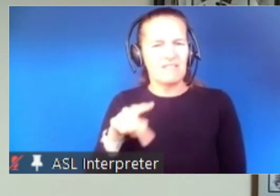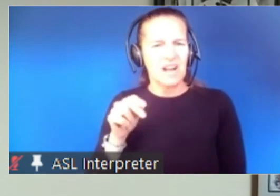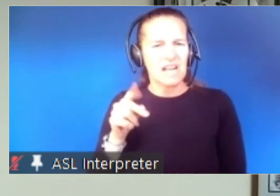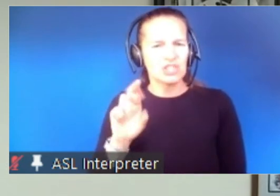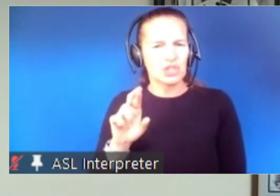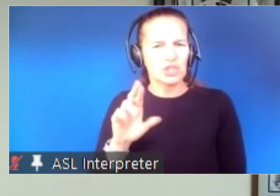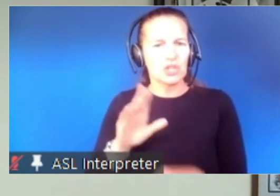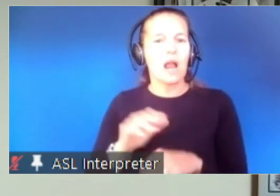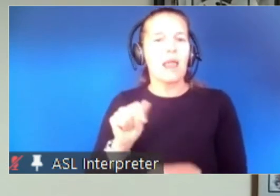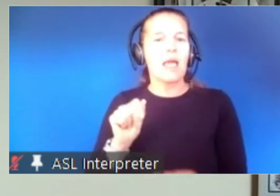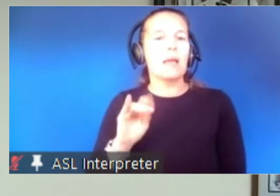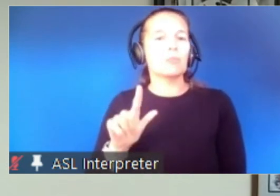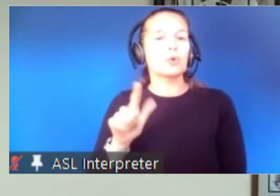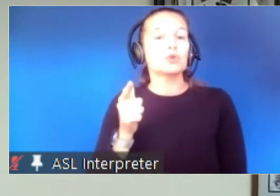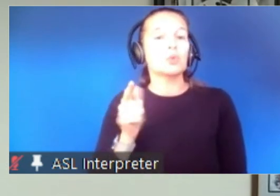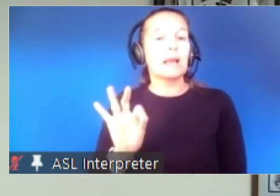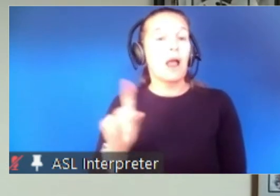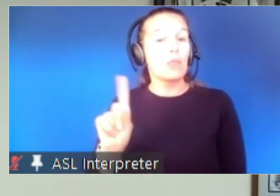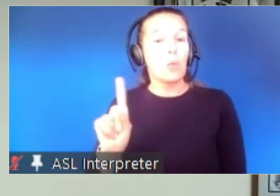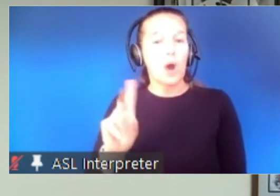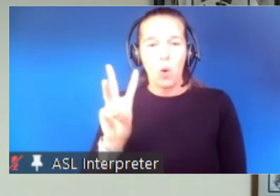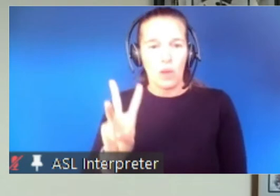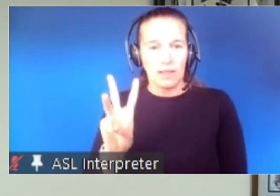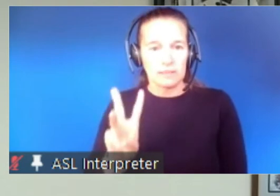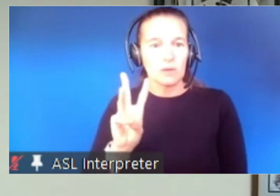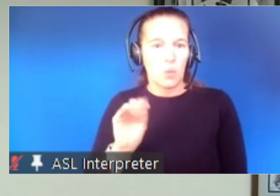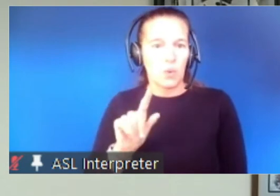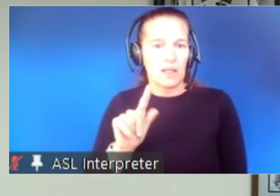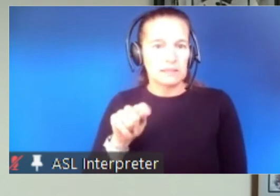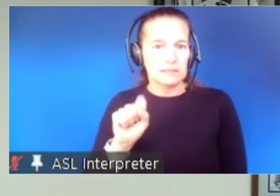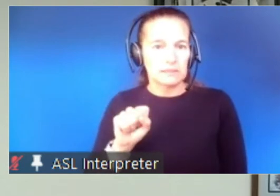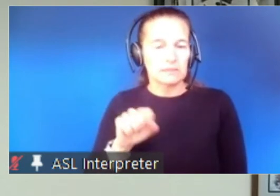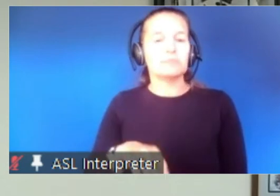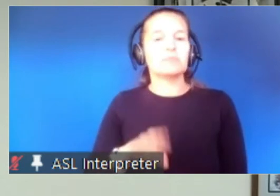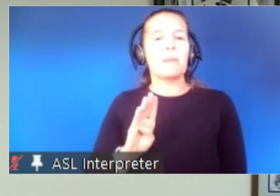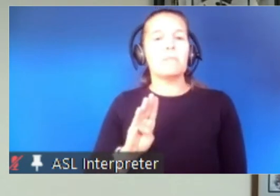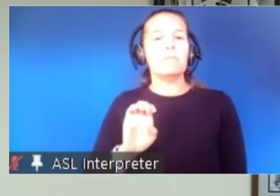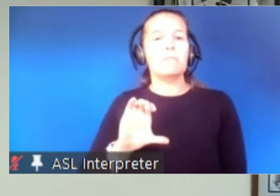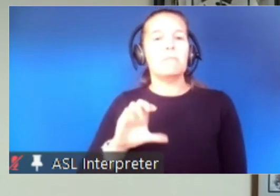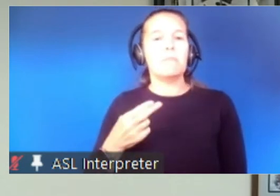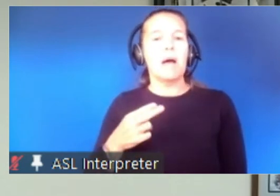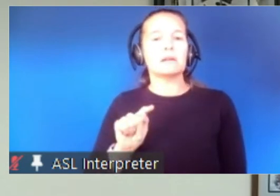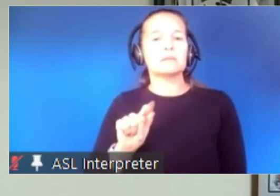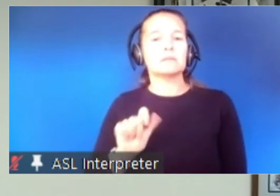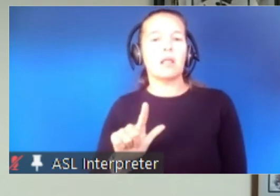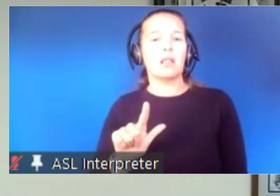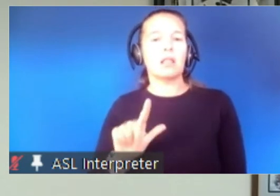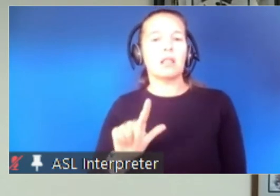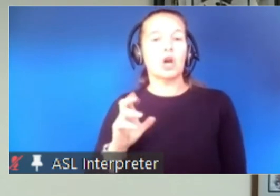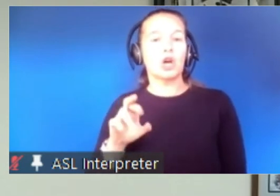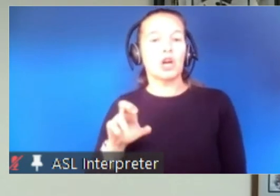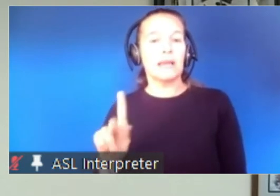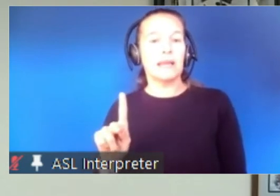29th in Willits. Bechtel Creek by appointment is having Moderna first doses